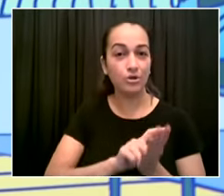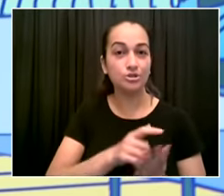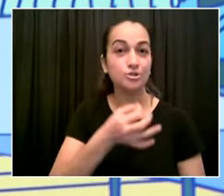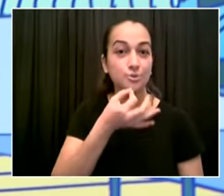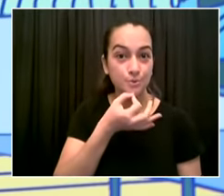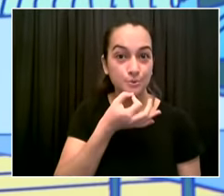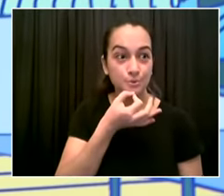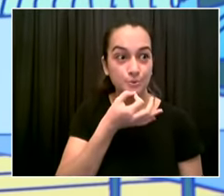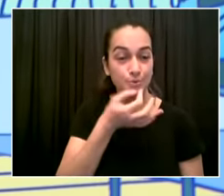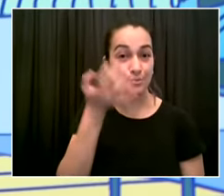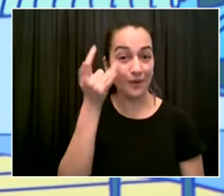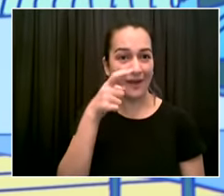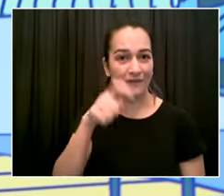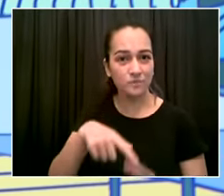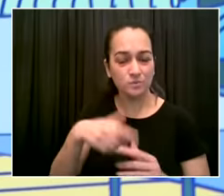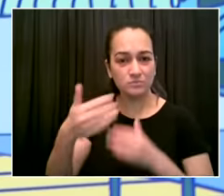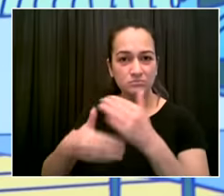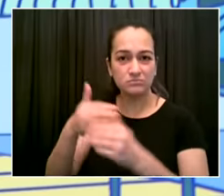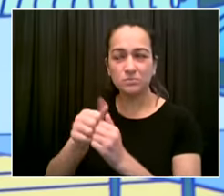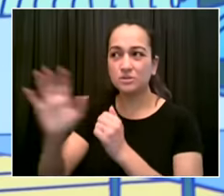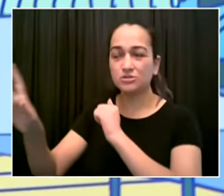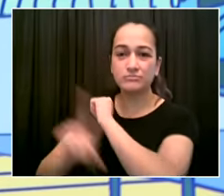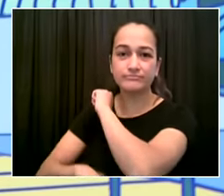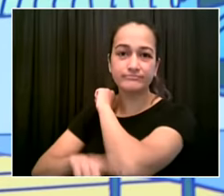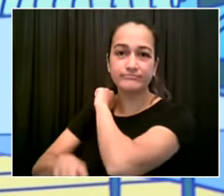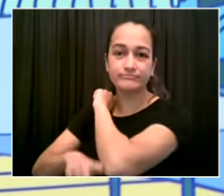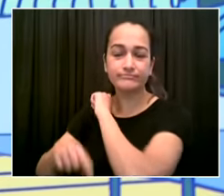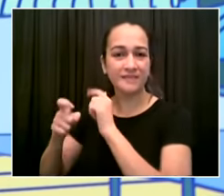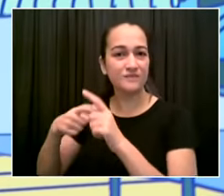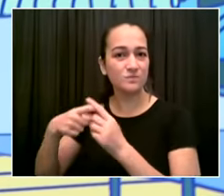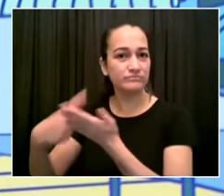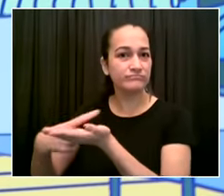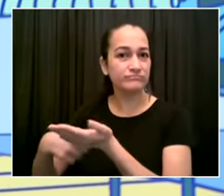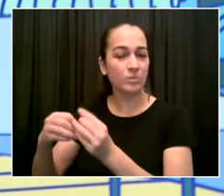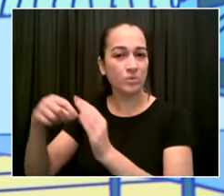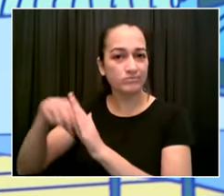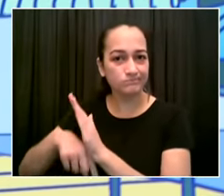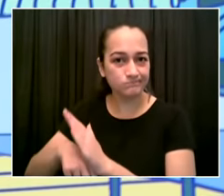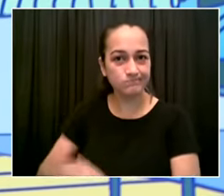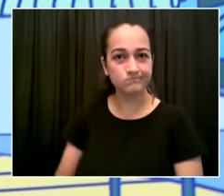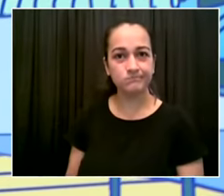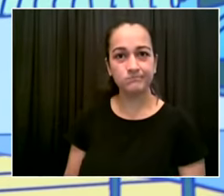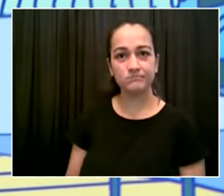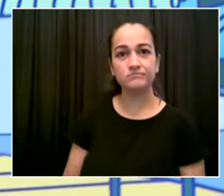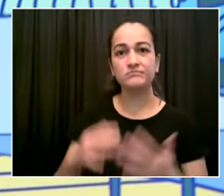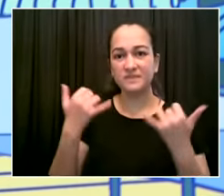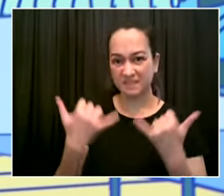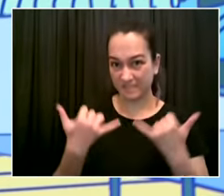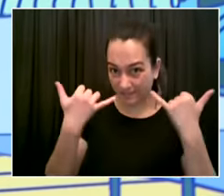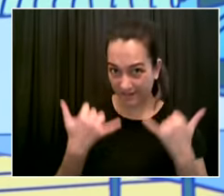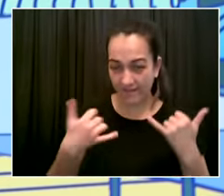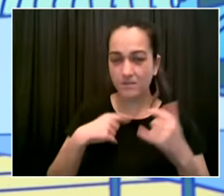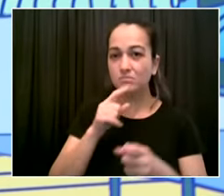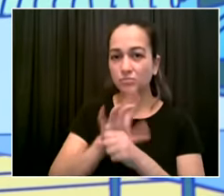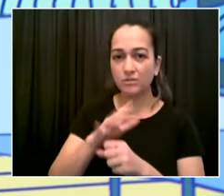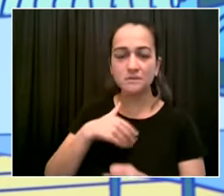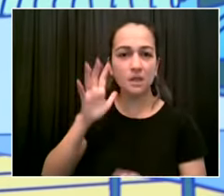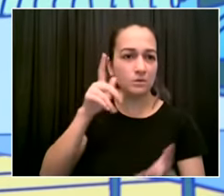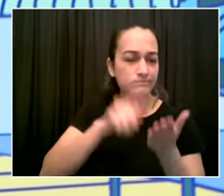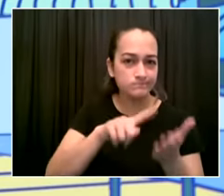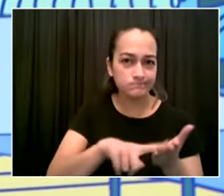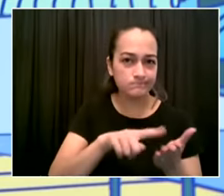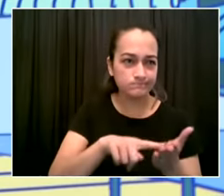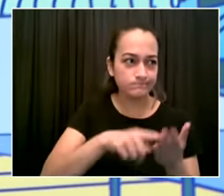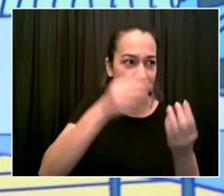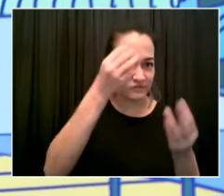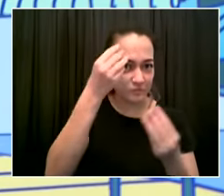my entire administration today we can give yoav an answer clarifying the 10 attorneys either have been or are being hired but i'm sick